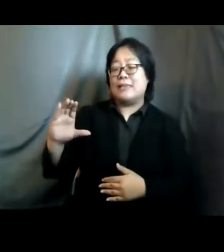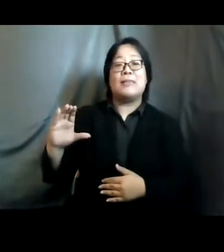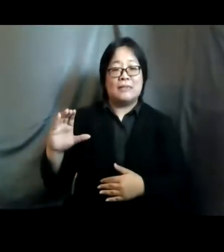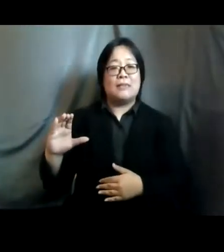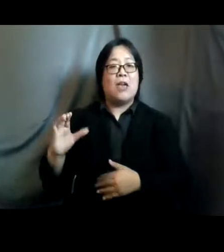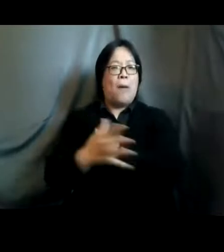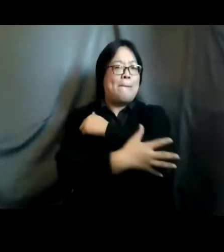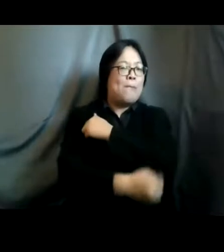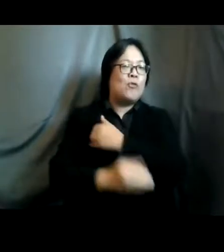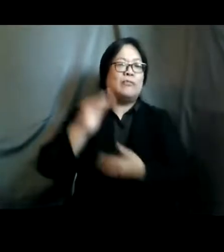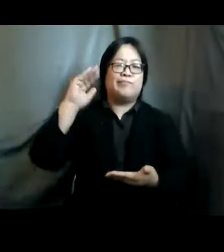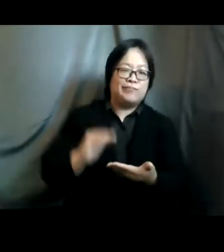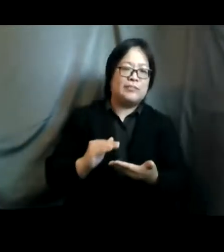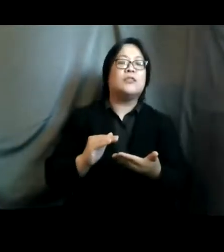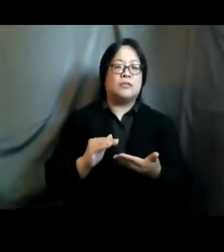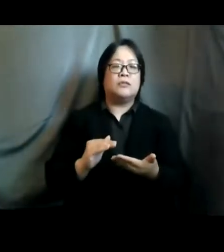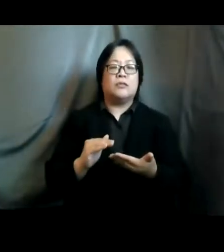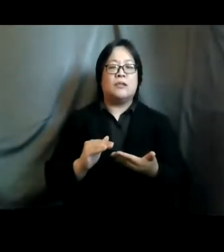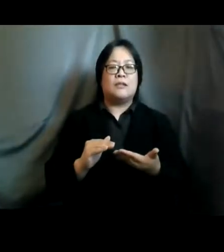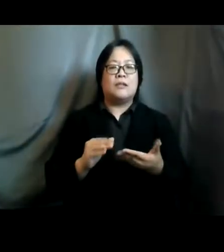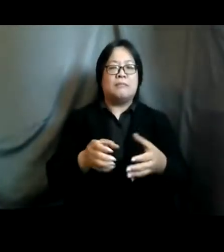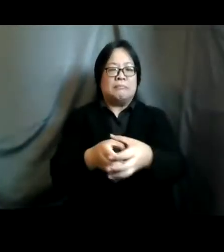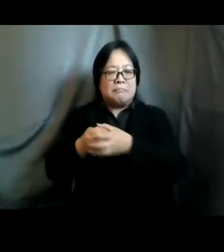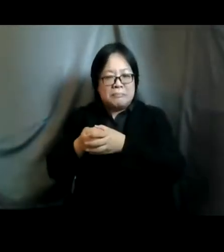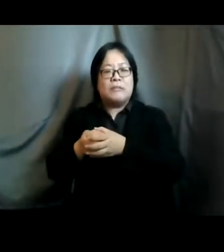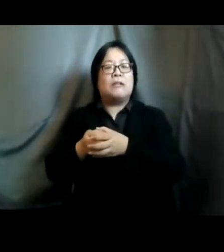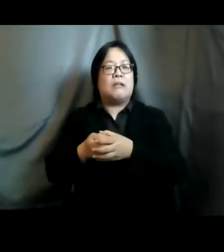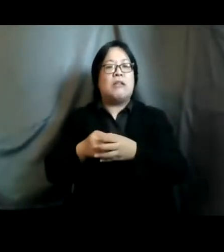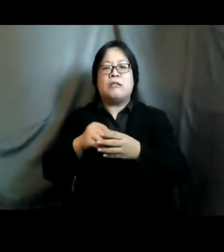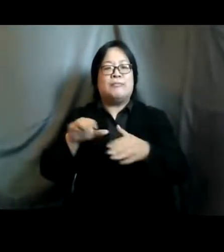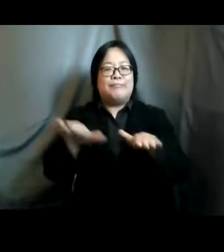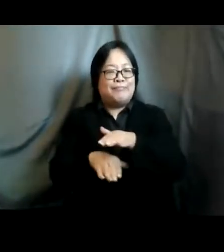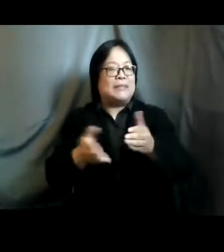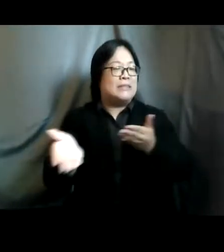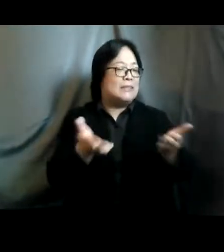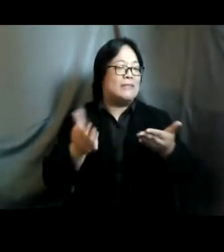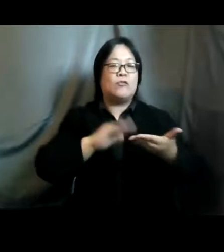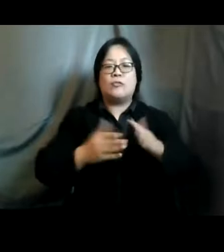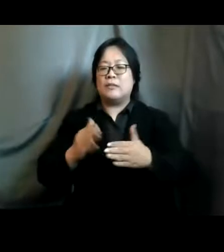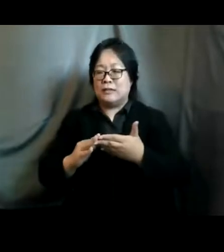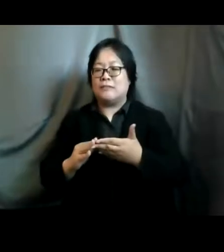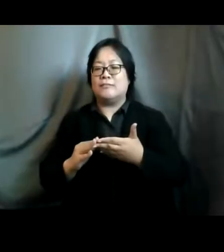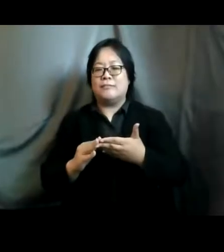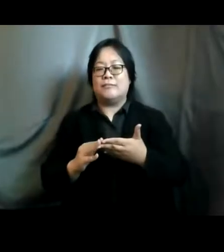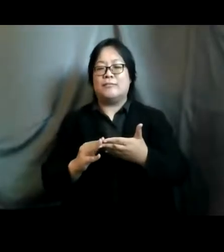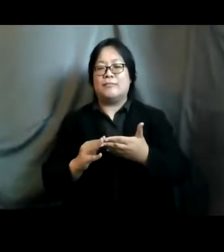marginalized socially exclusive and underserved communities and um for this obviously we